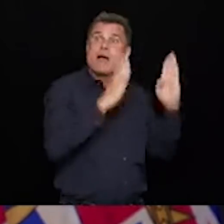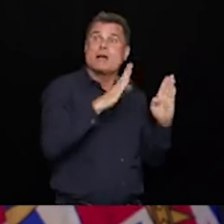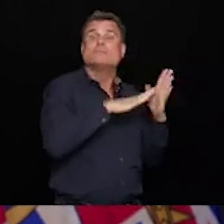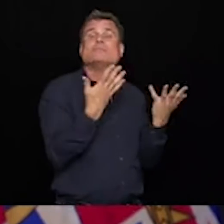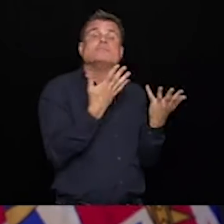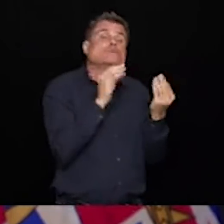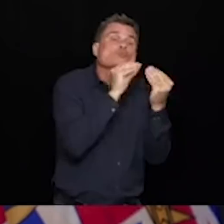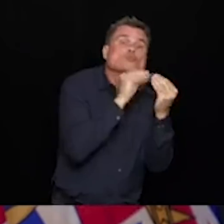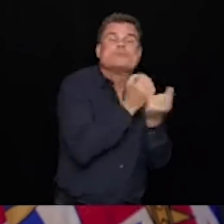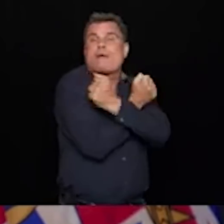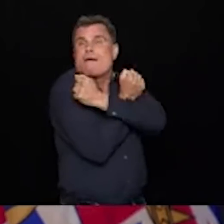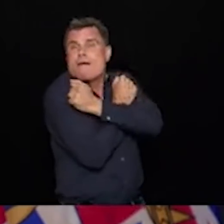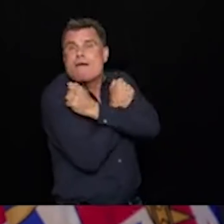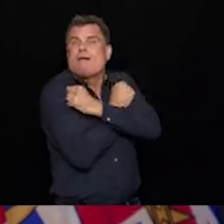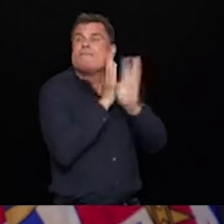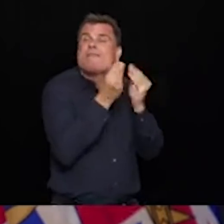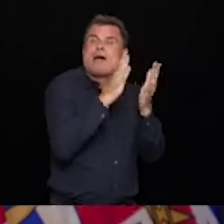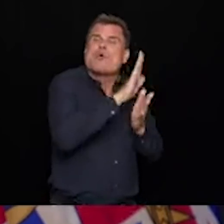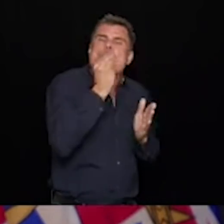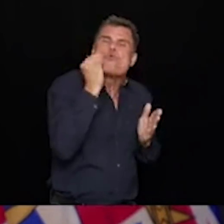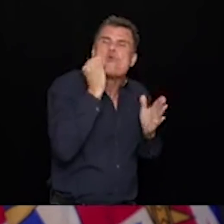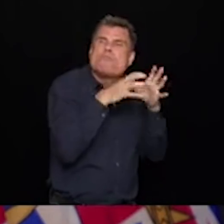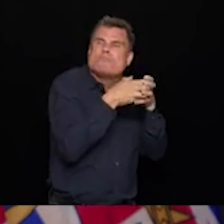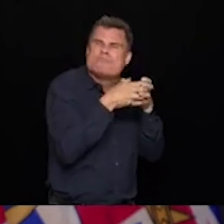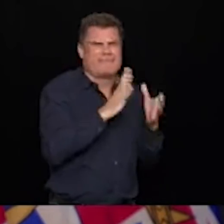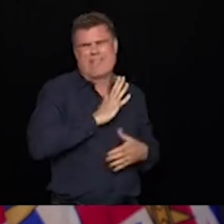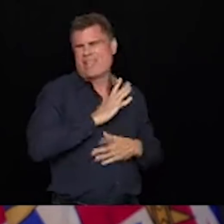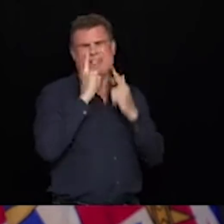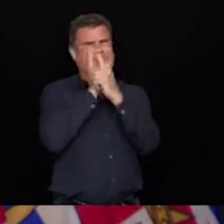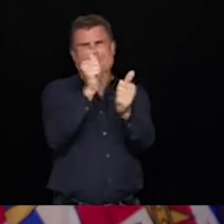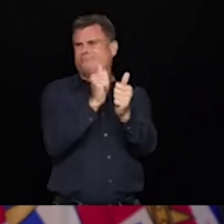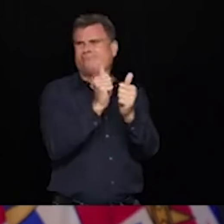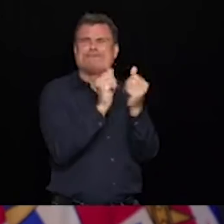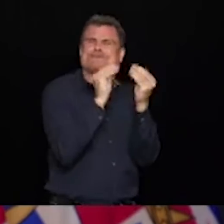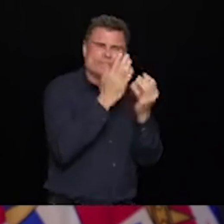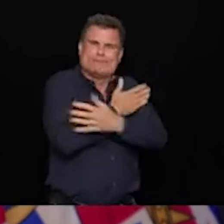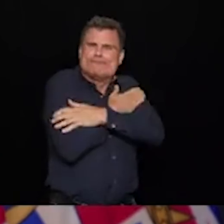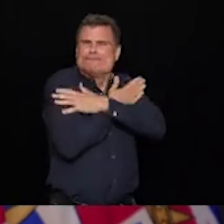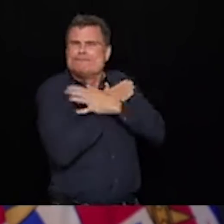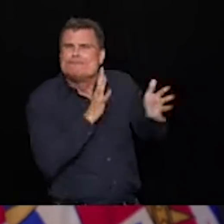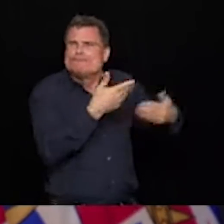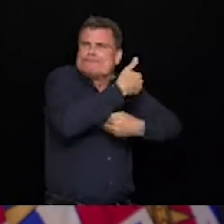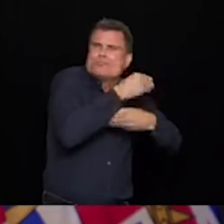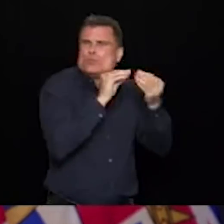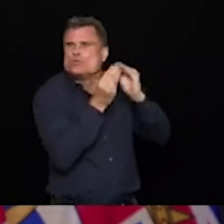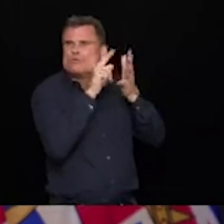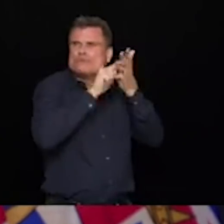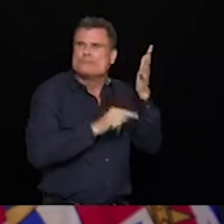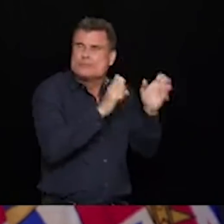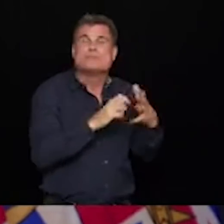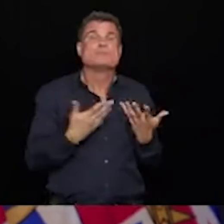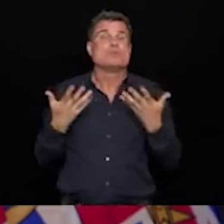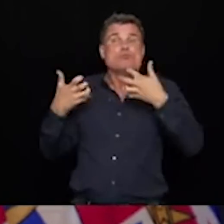Those are the people that we need to have that physical contact with. For classmates and colleagues who you see most